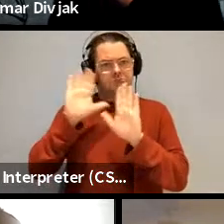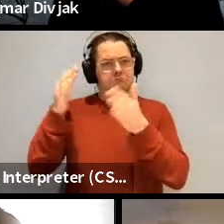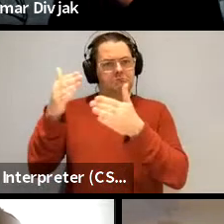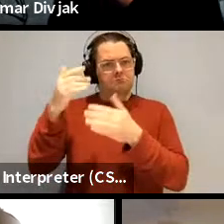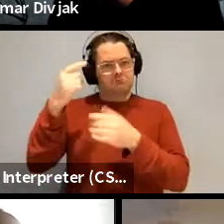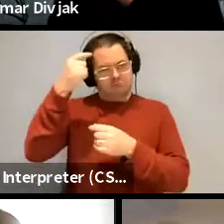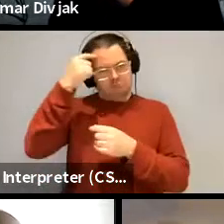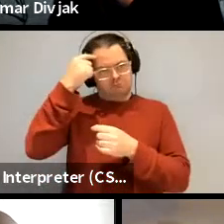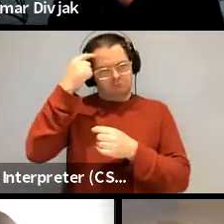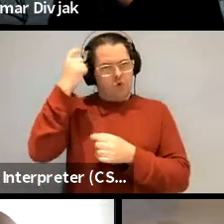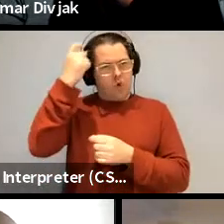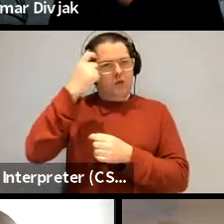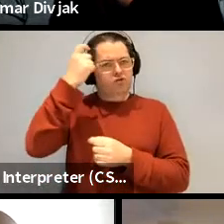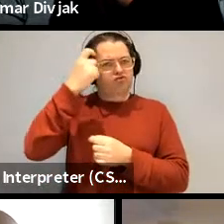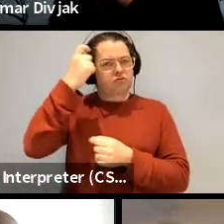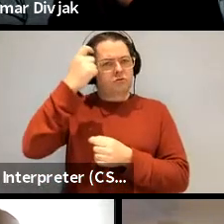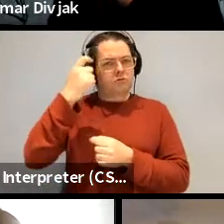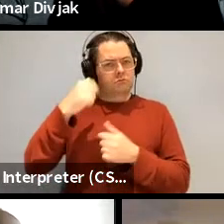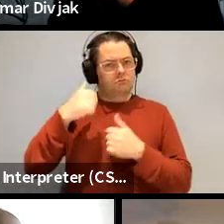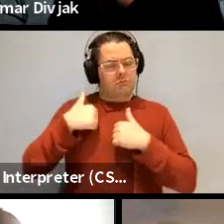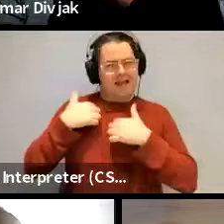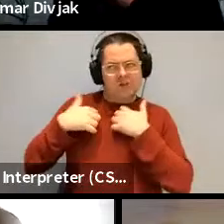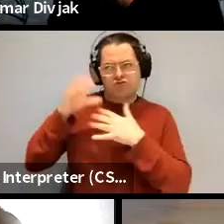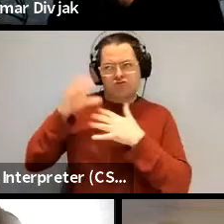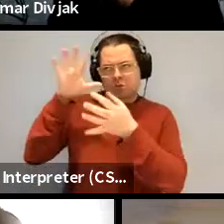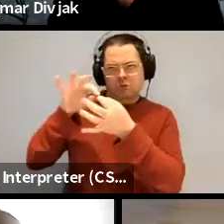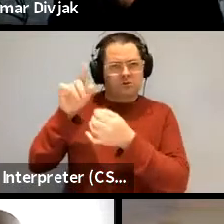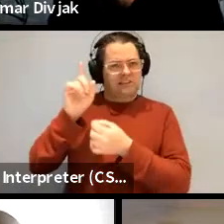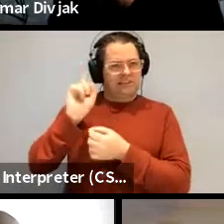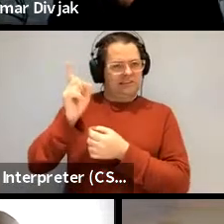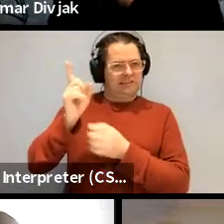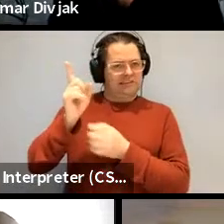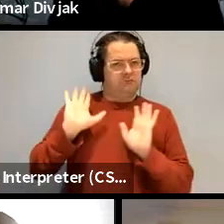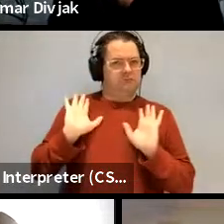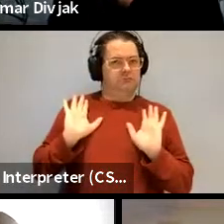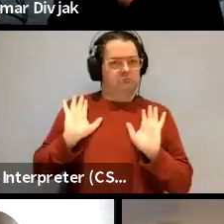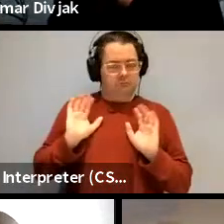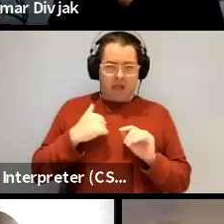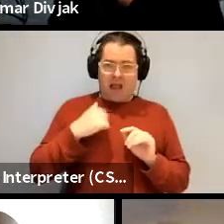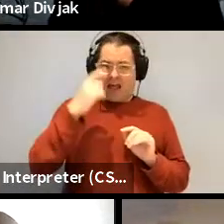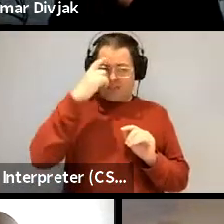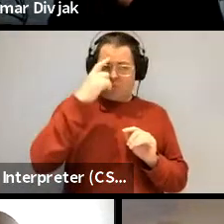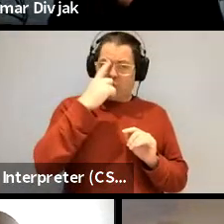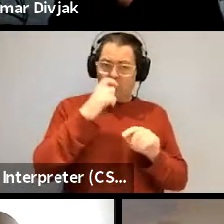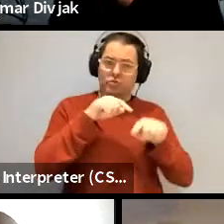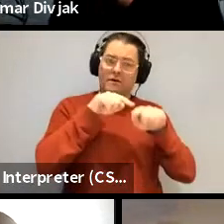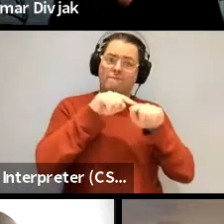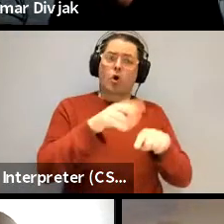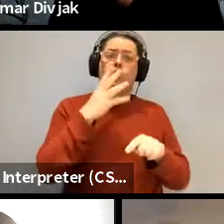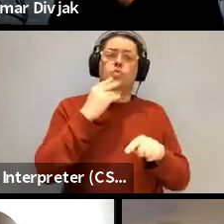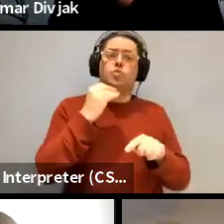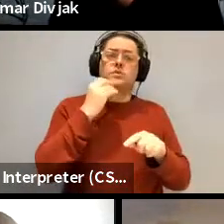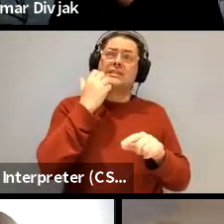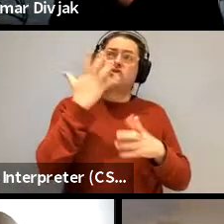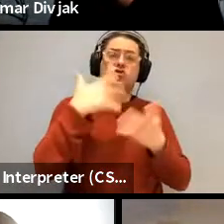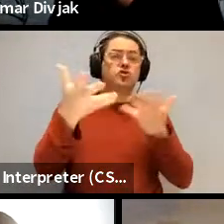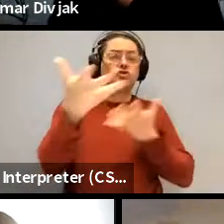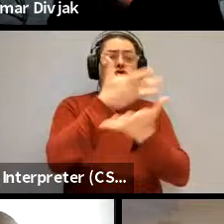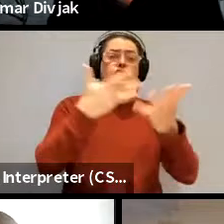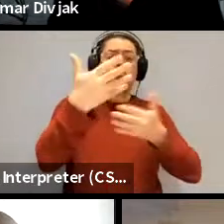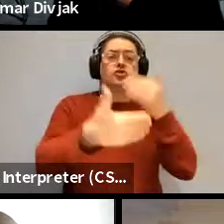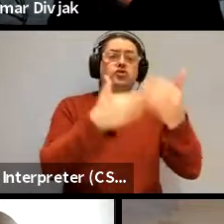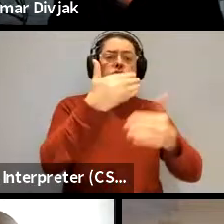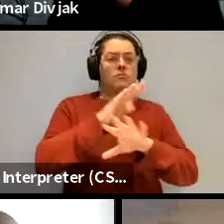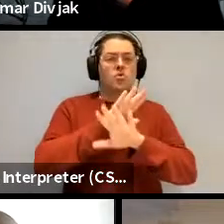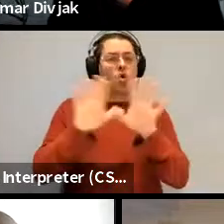focus of interest yeah yeah and i assume you can be usage based and not like don't take the cognitive commitment